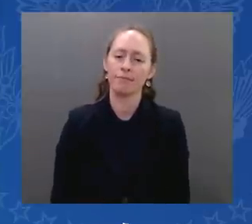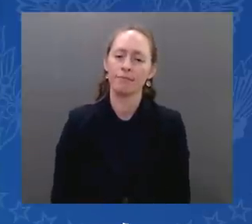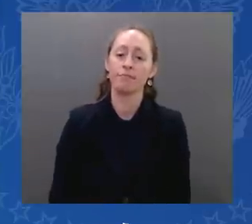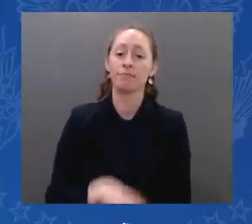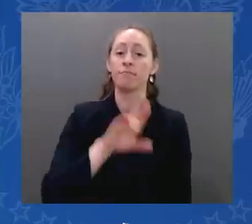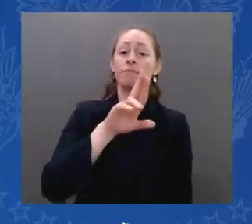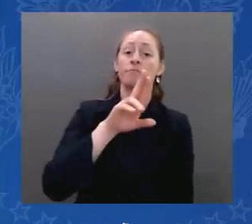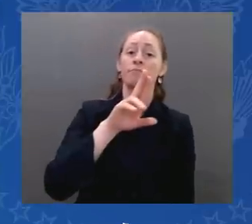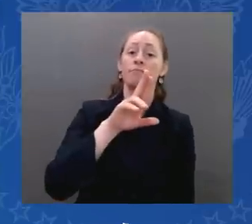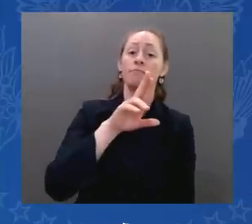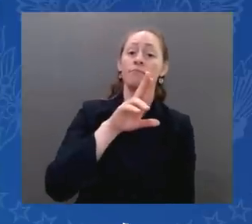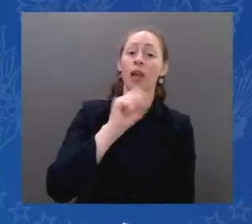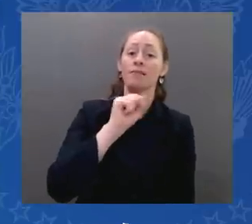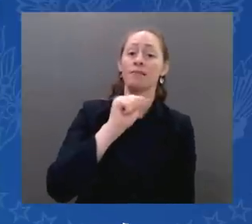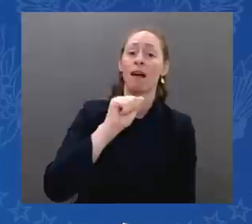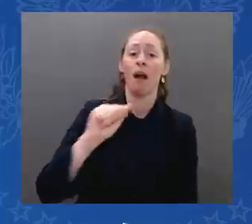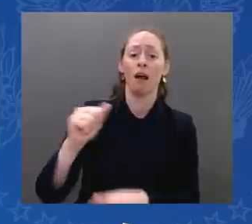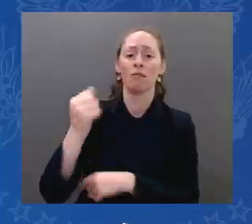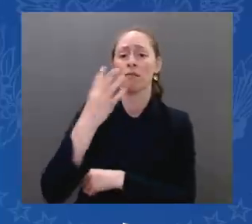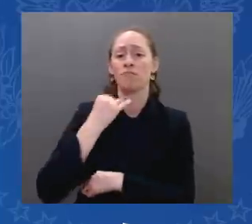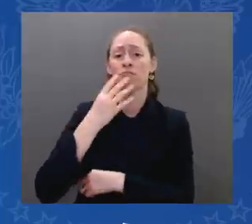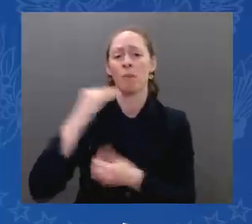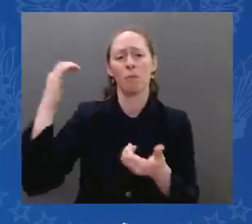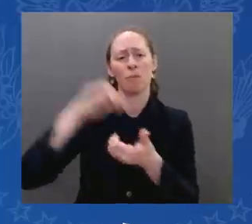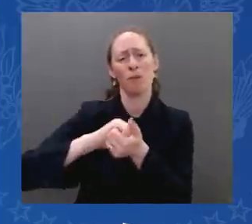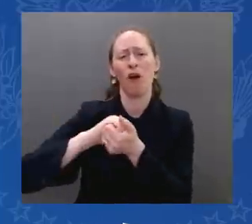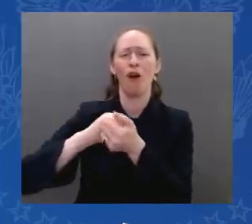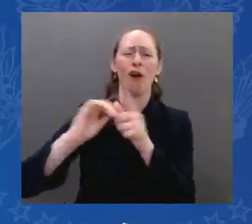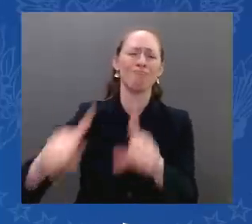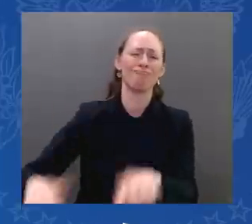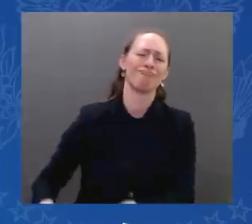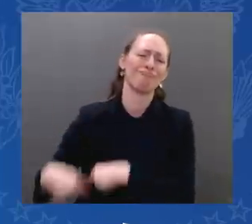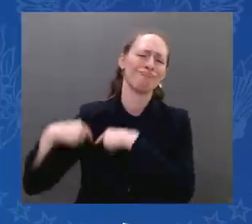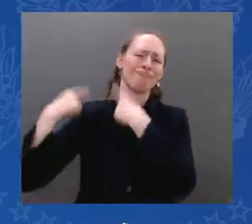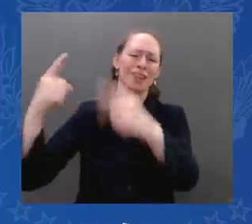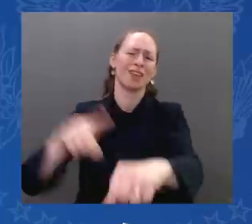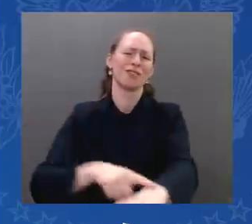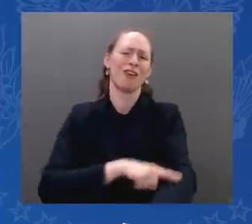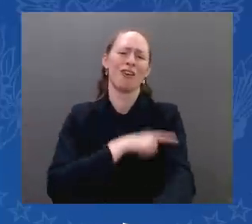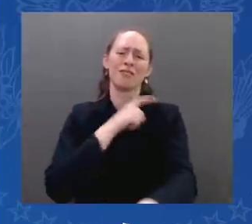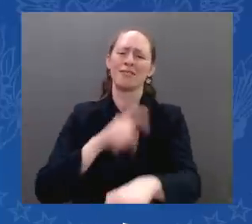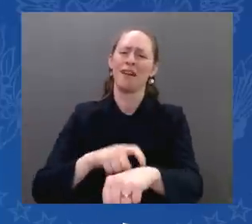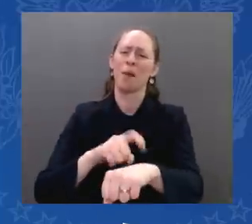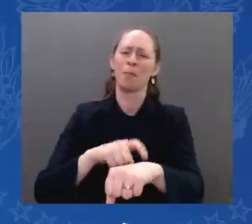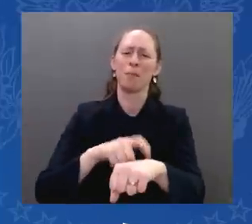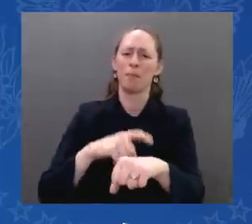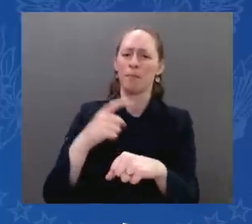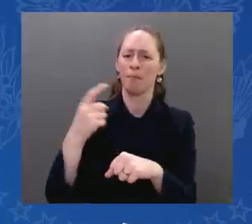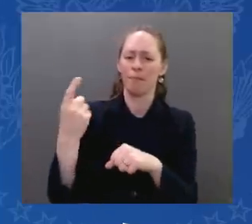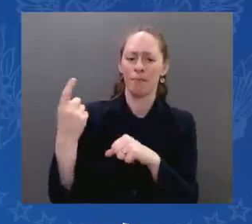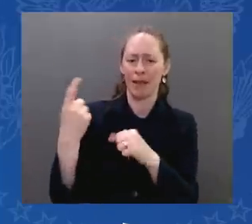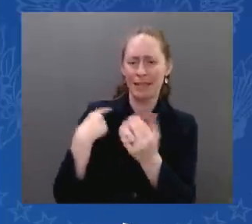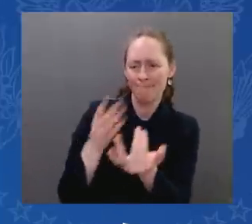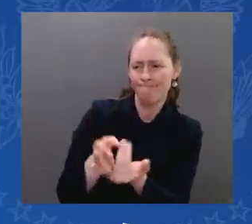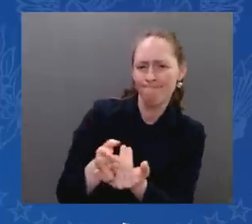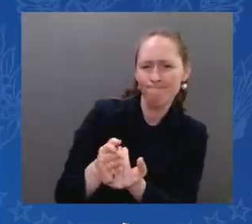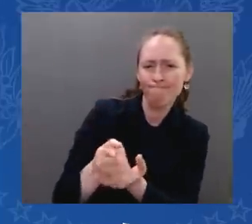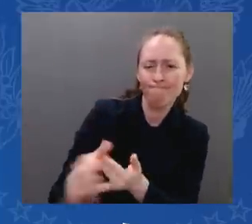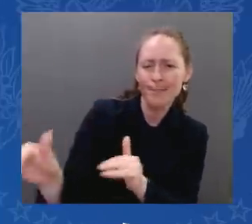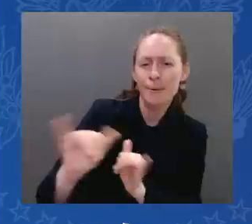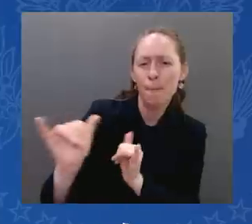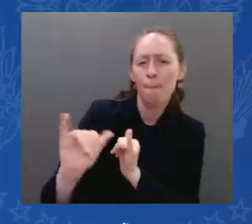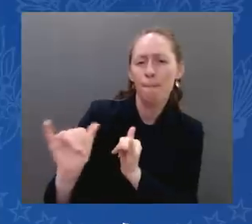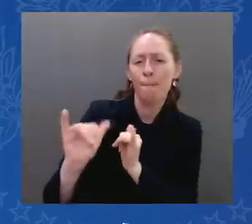the same determination, to preserve and persevere through every single